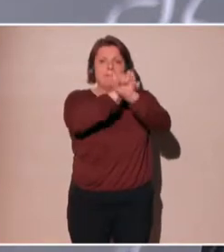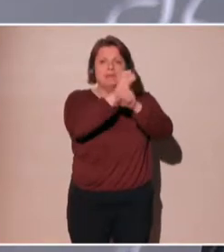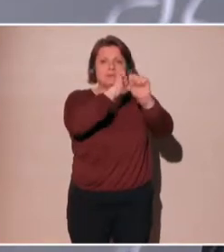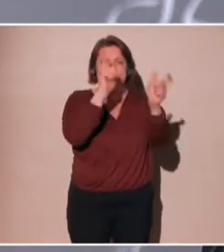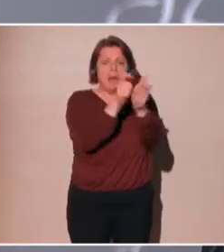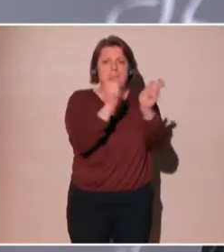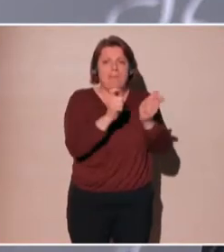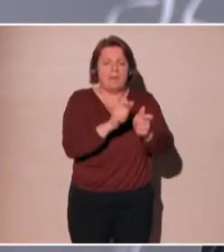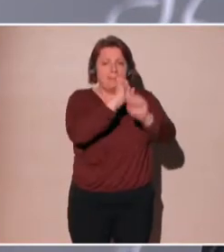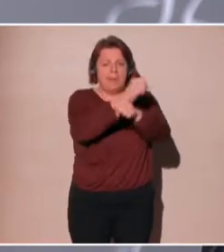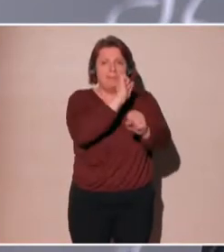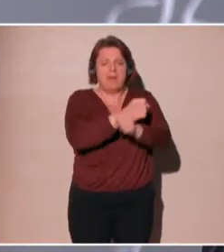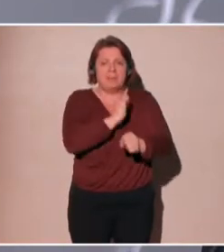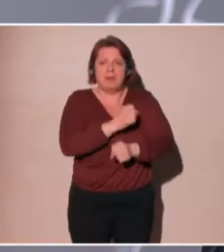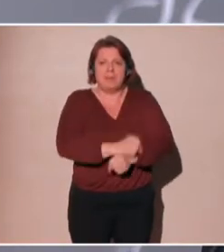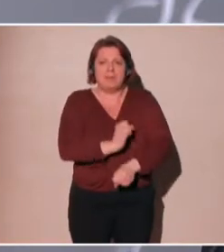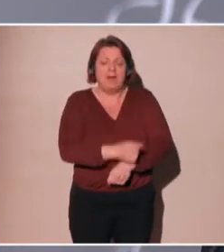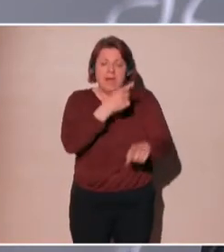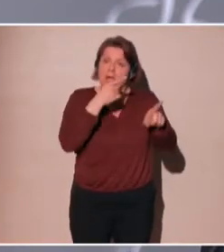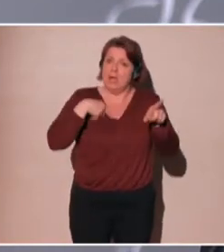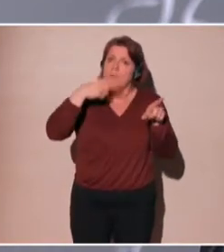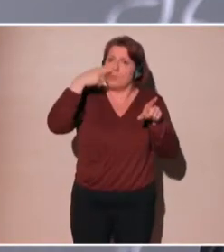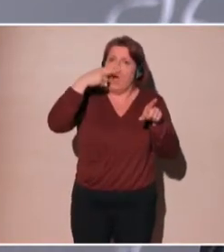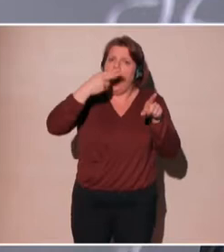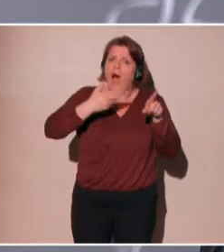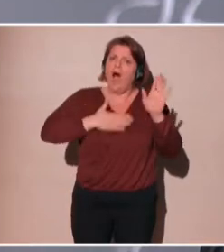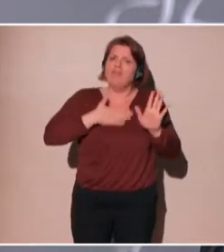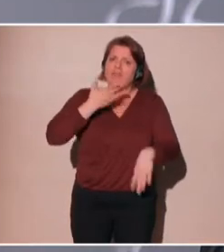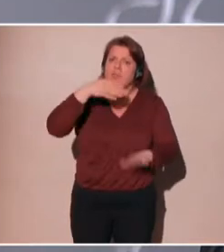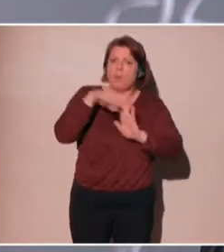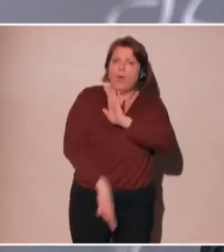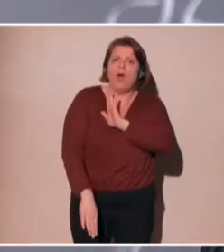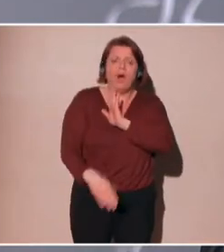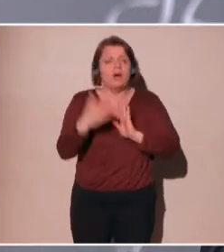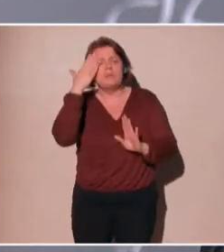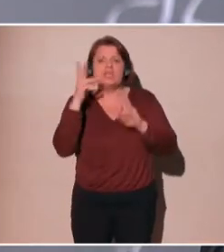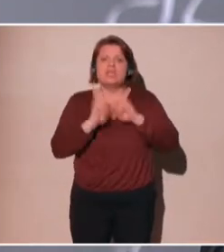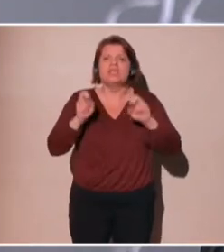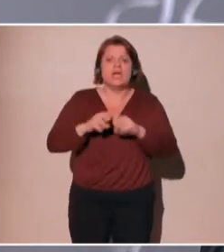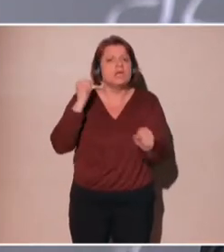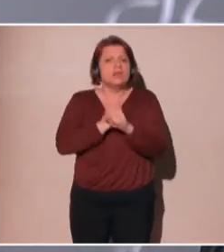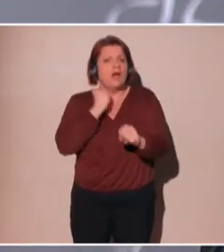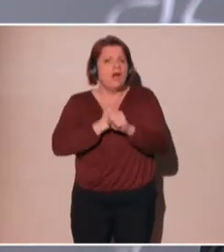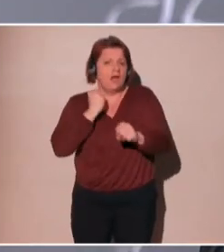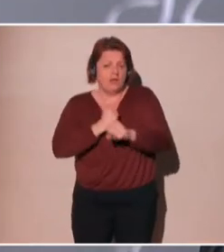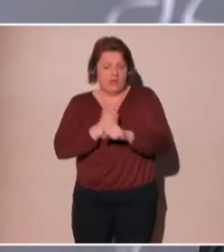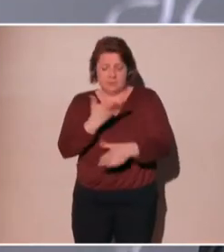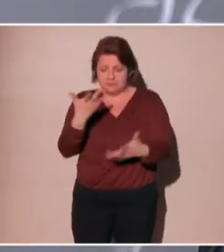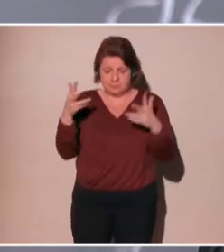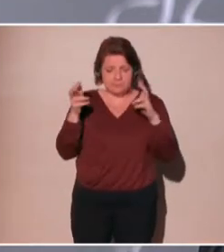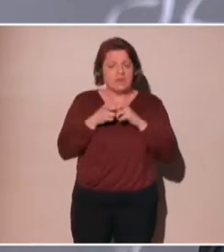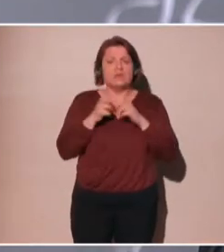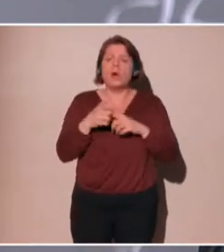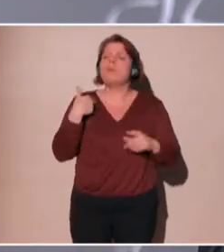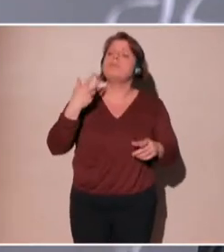in employment situations because when you apply for a job, employers tend to check online to see what